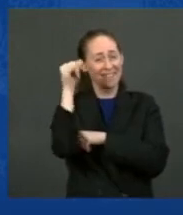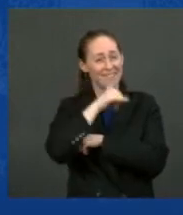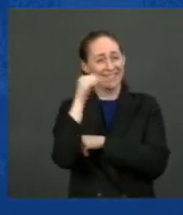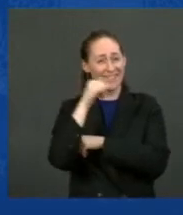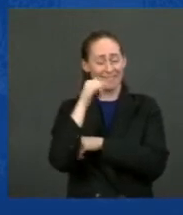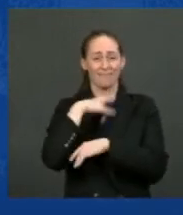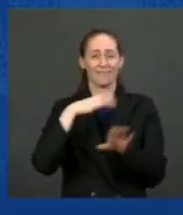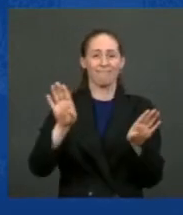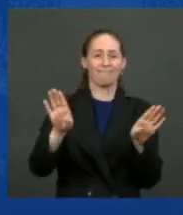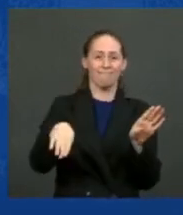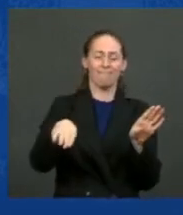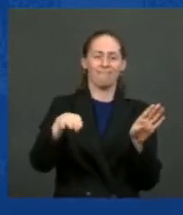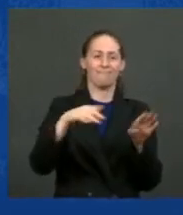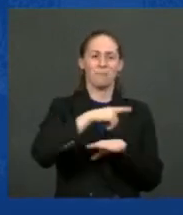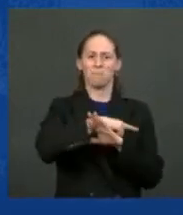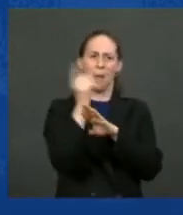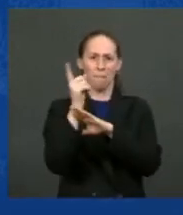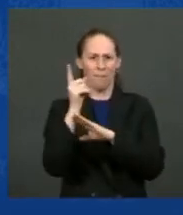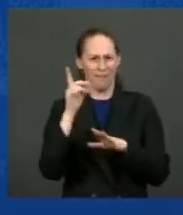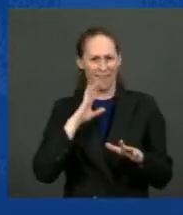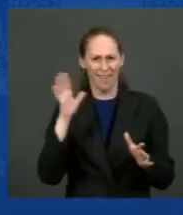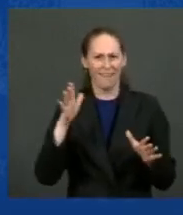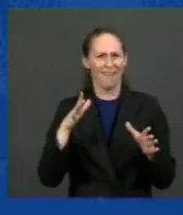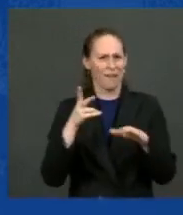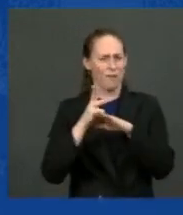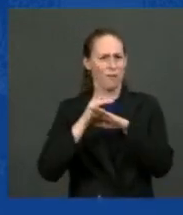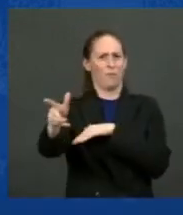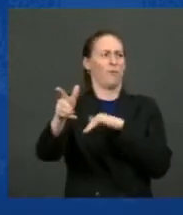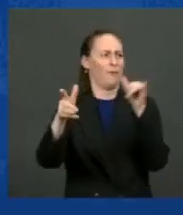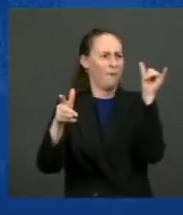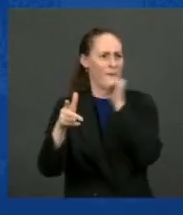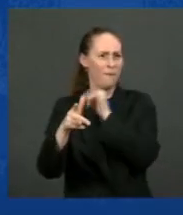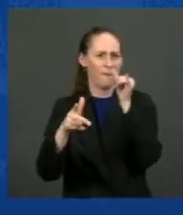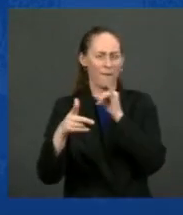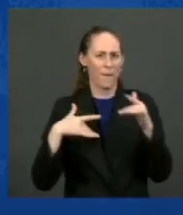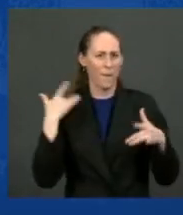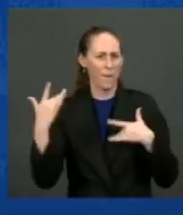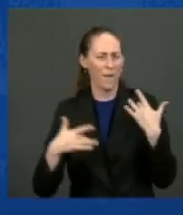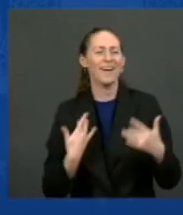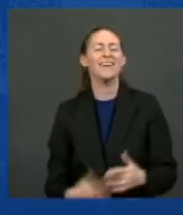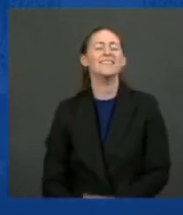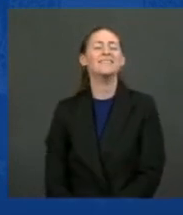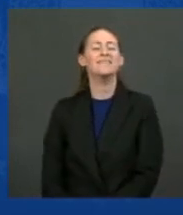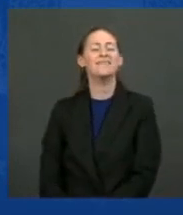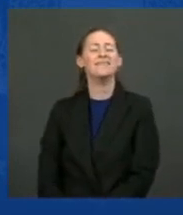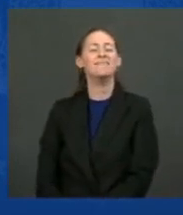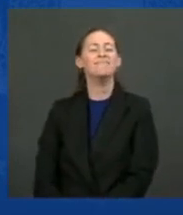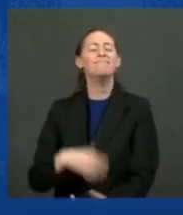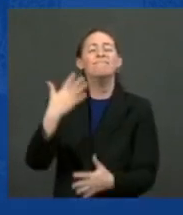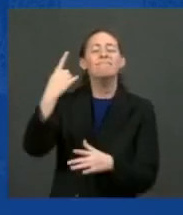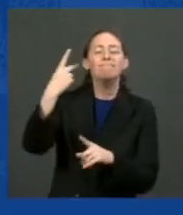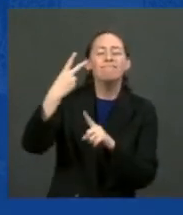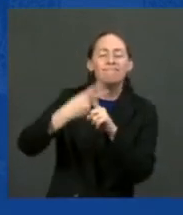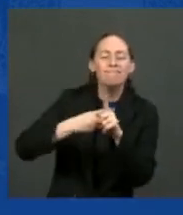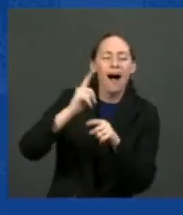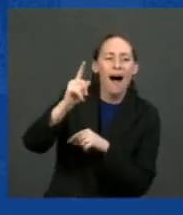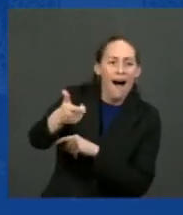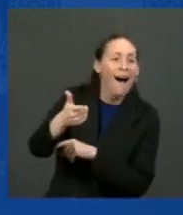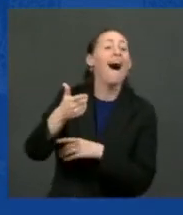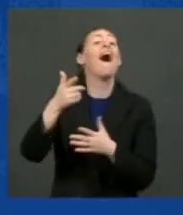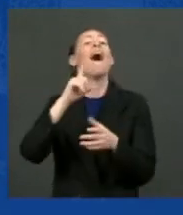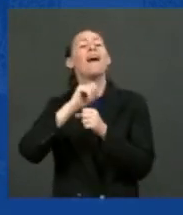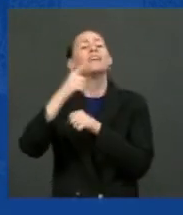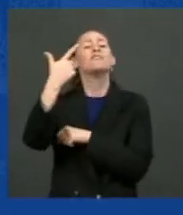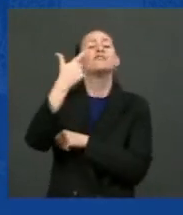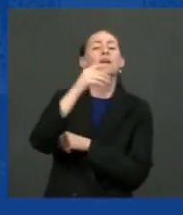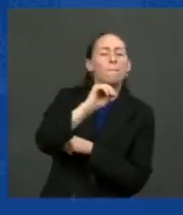it's a big Friend of mine just put down a deposit on one of those F-150s, the electrics. I hosted the three, the big three automakers at the White House where the Ford